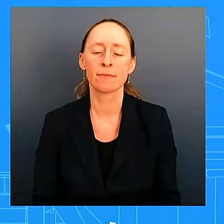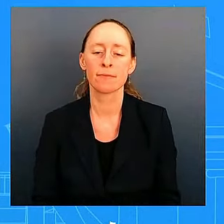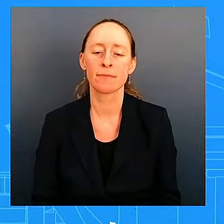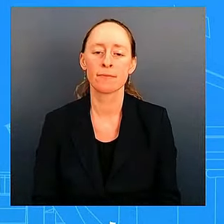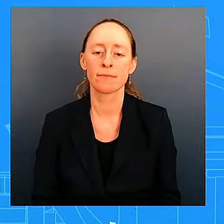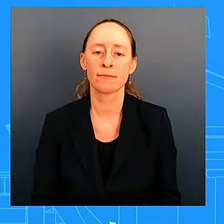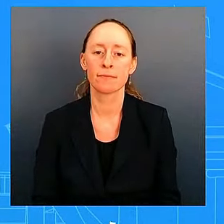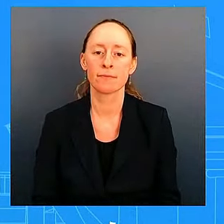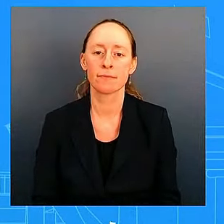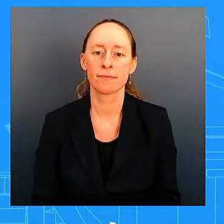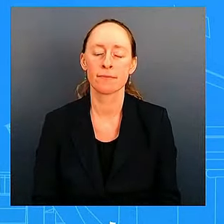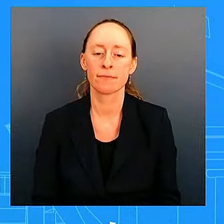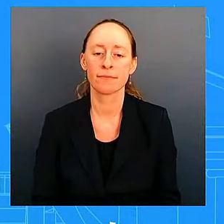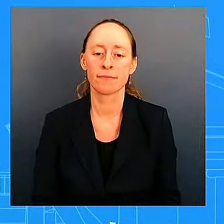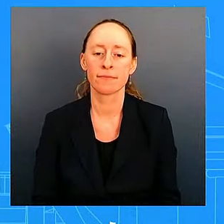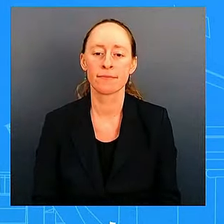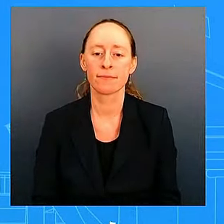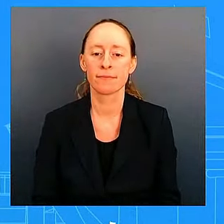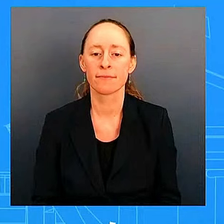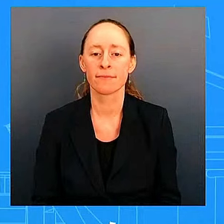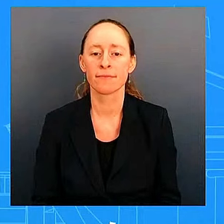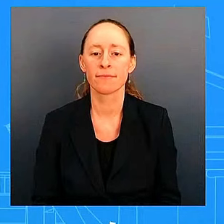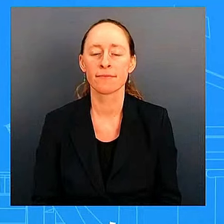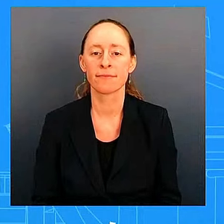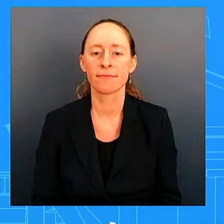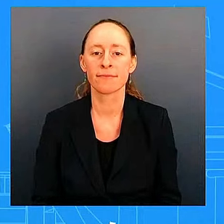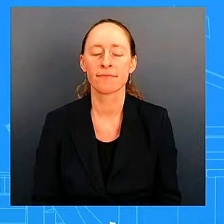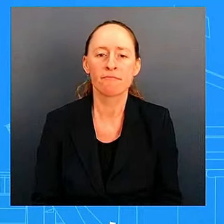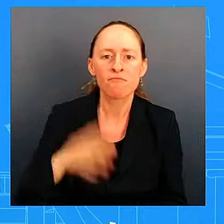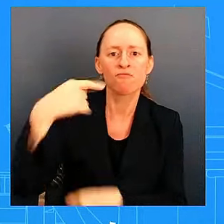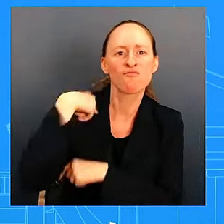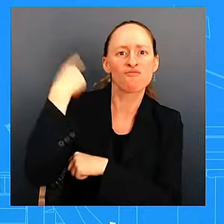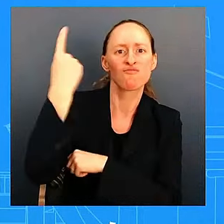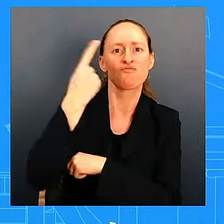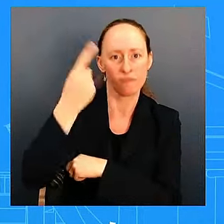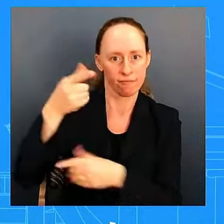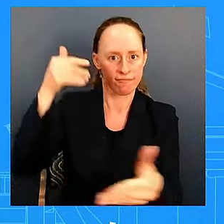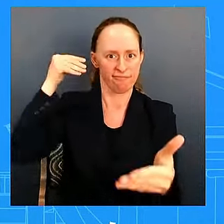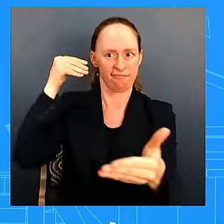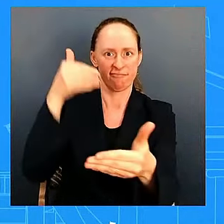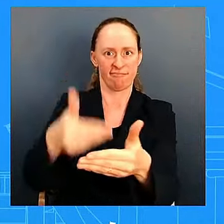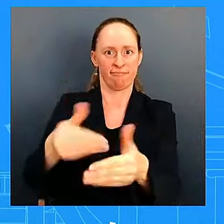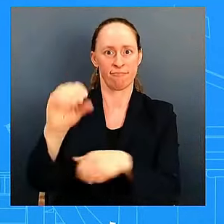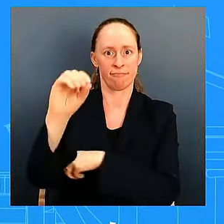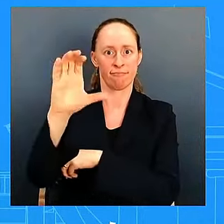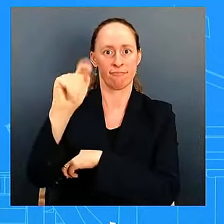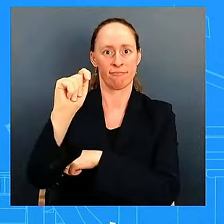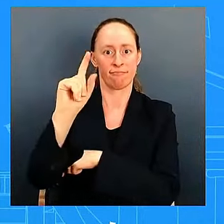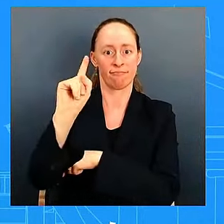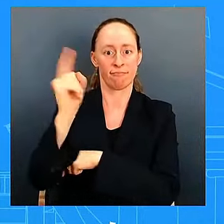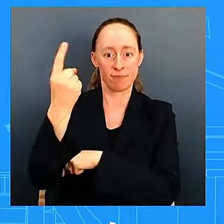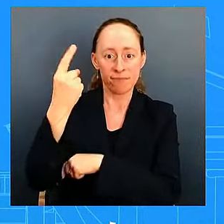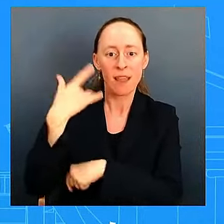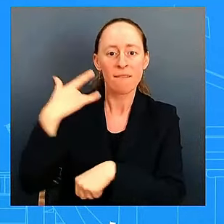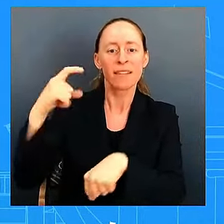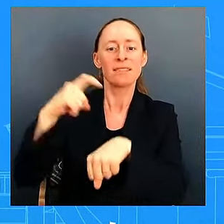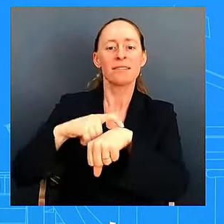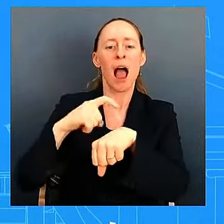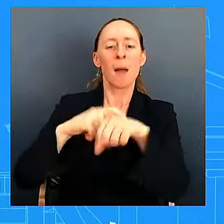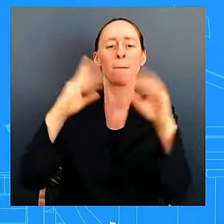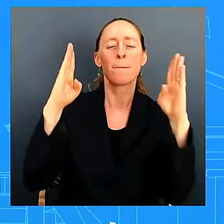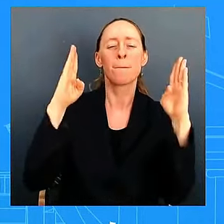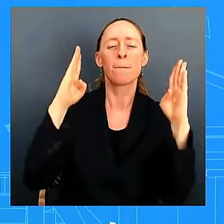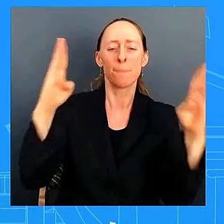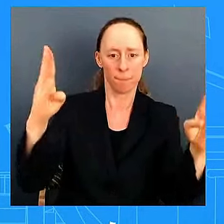but tomorrow's october 1st so that ends tomorrow is the administration expecting or concerned about a potential wave of